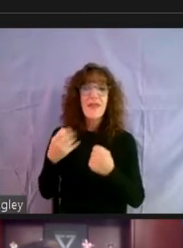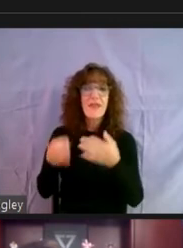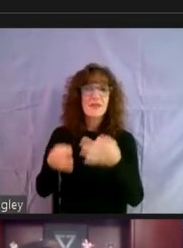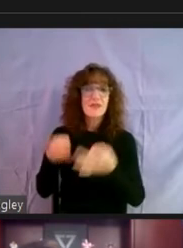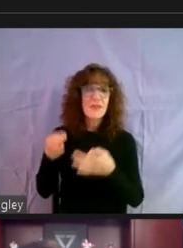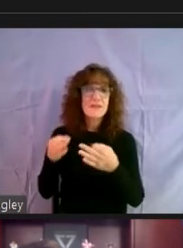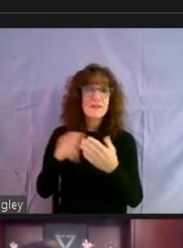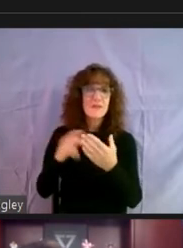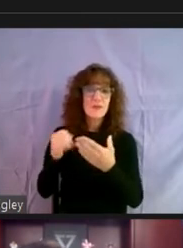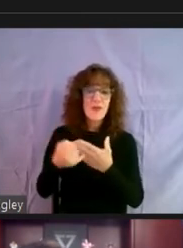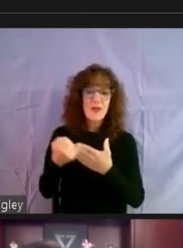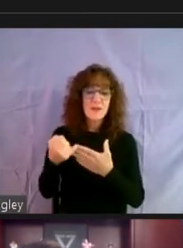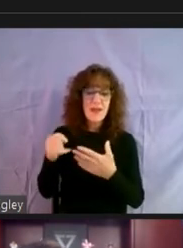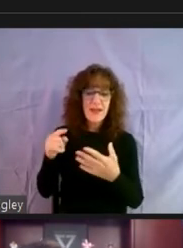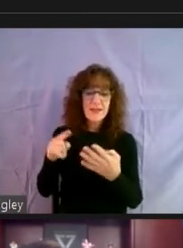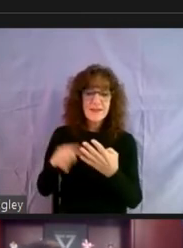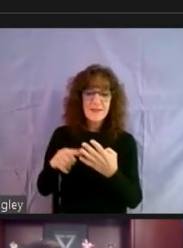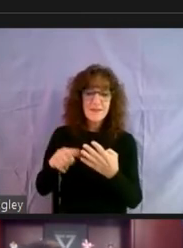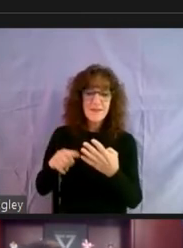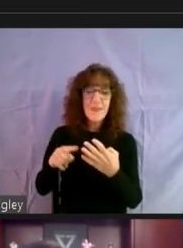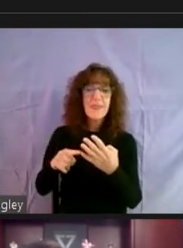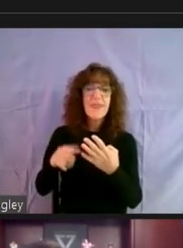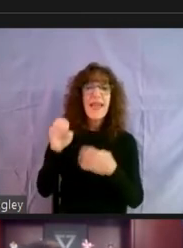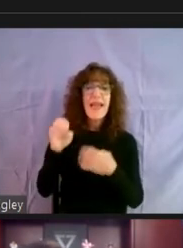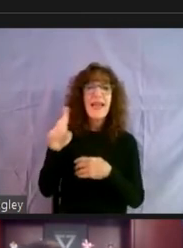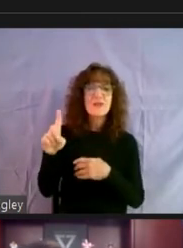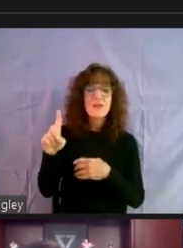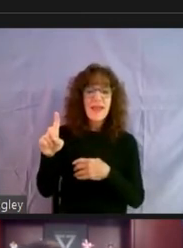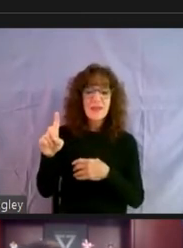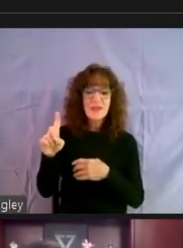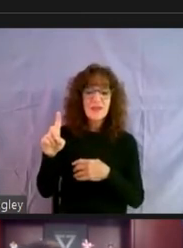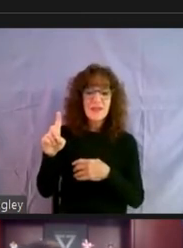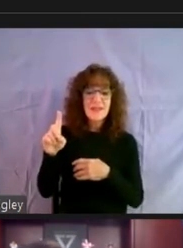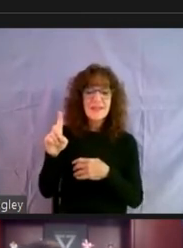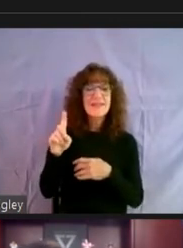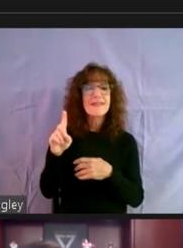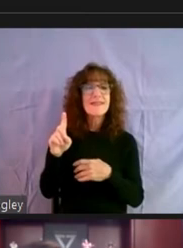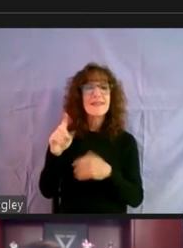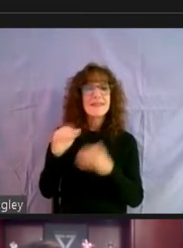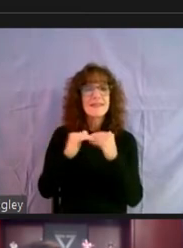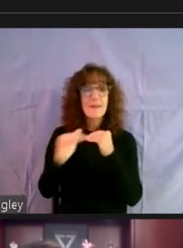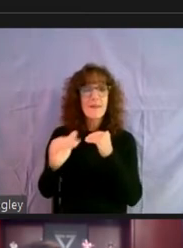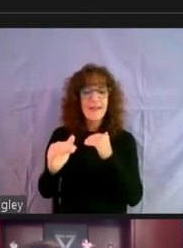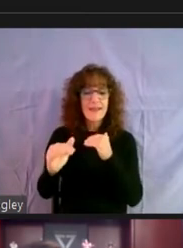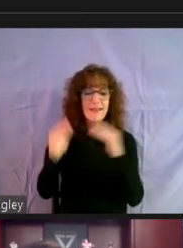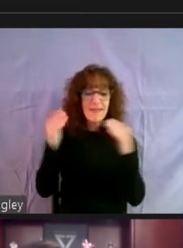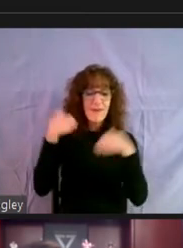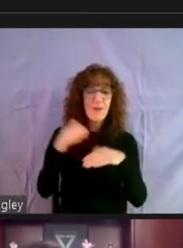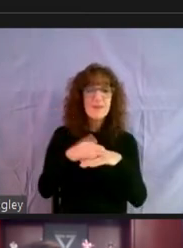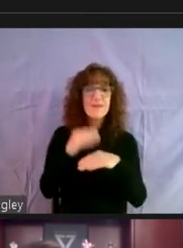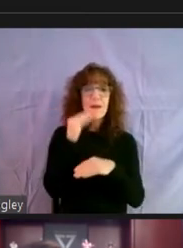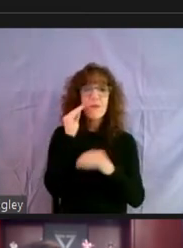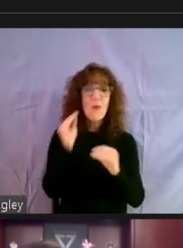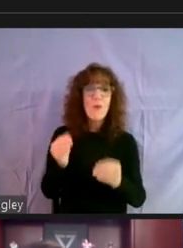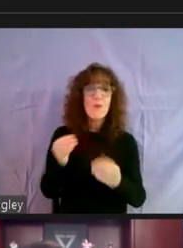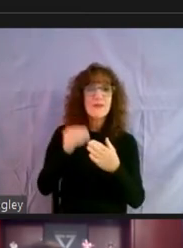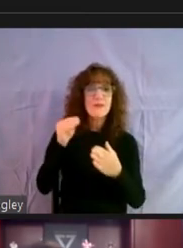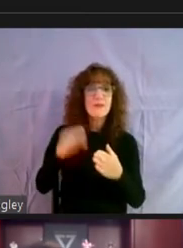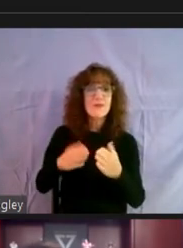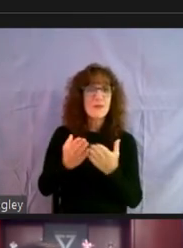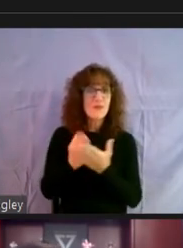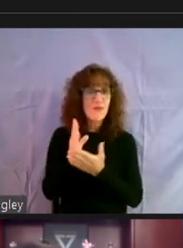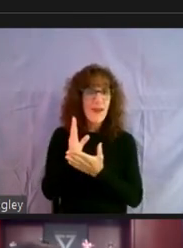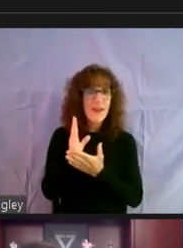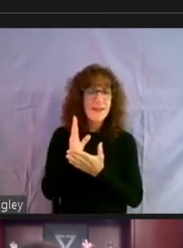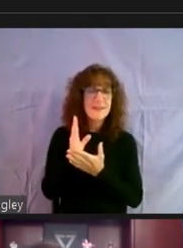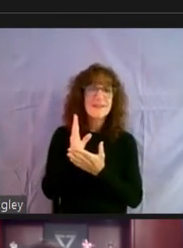uh, an education stability, um, project that focuses on homeless students' rights and, uh, suspension